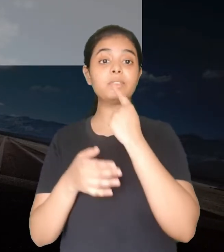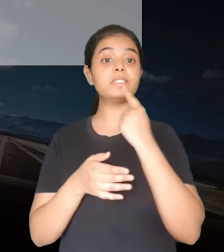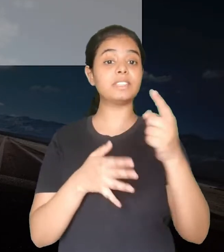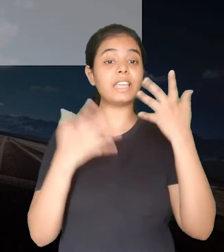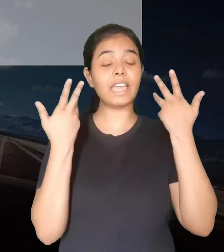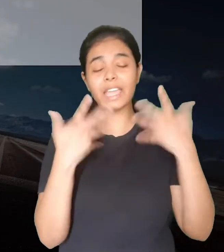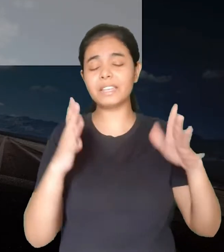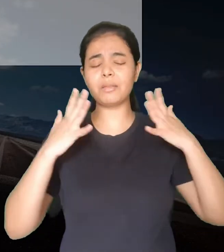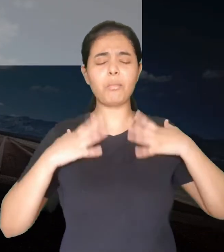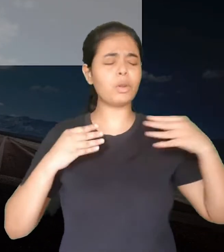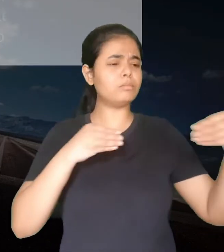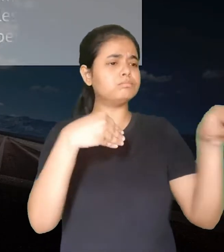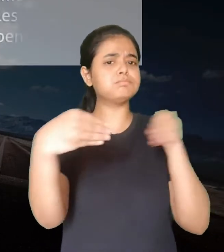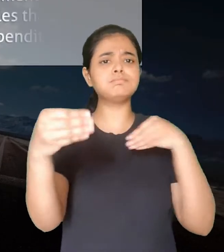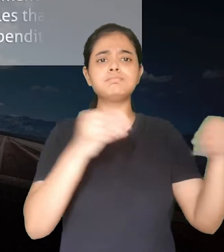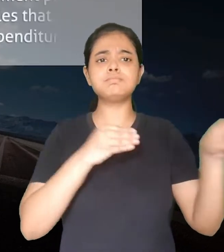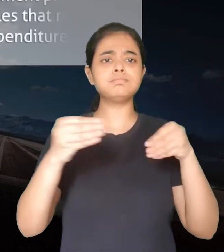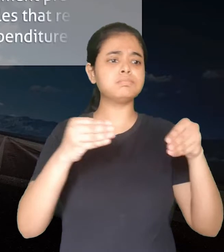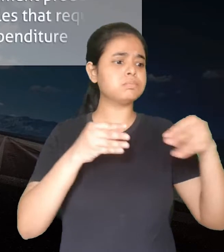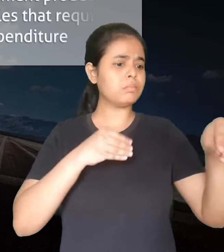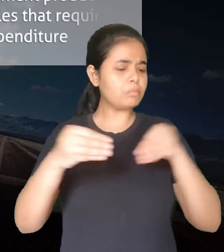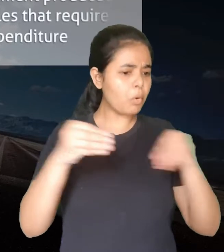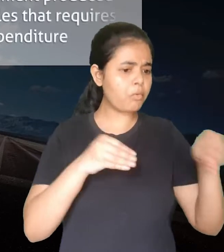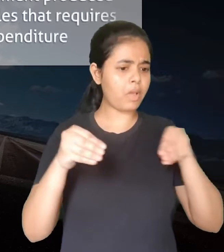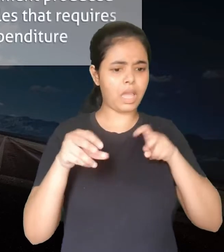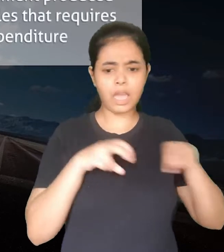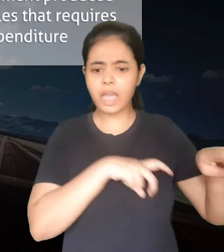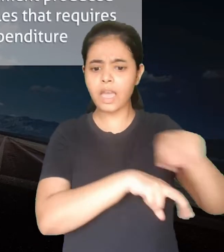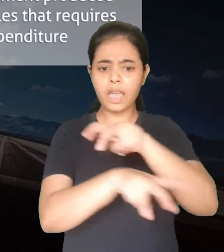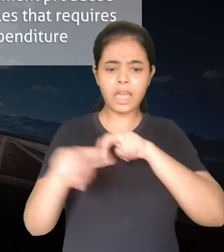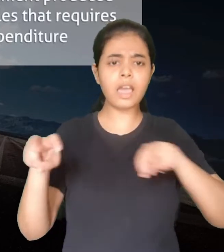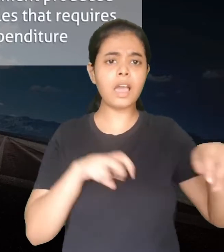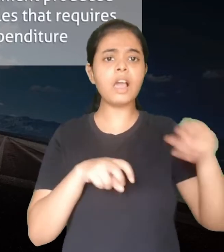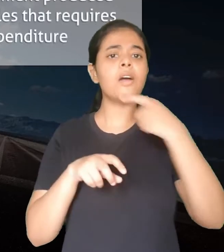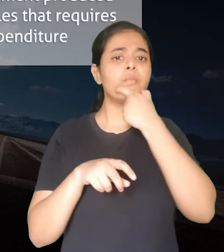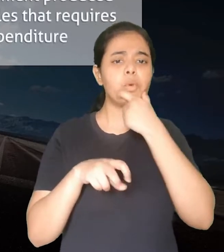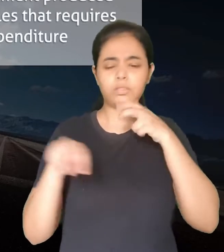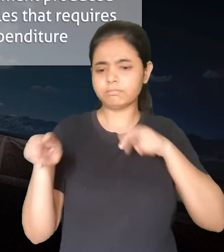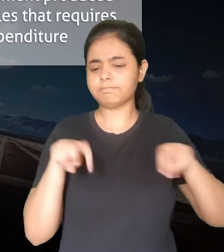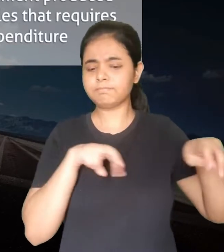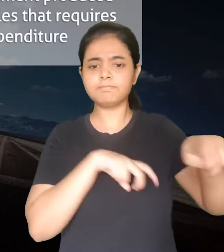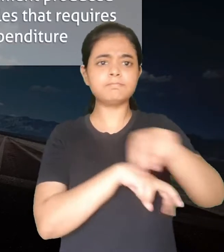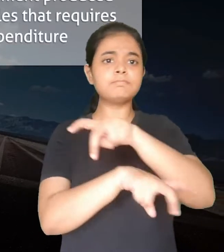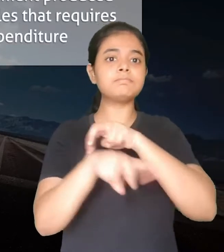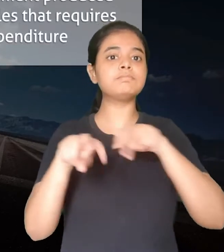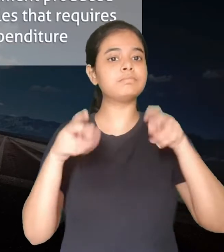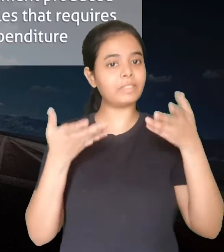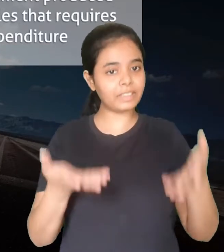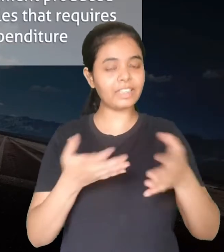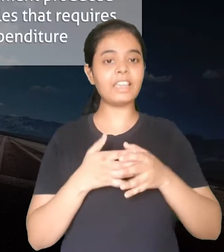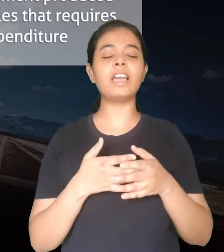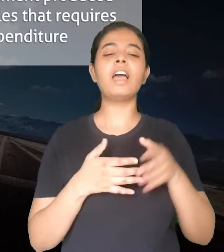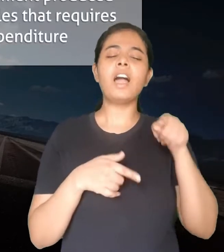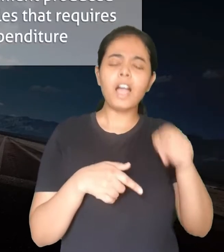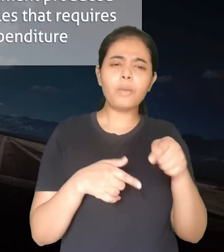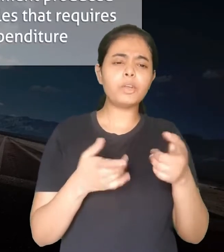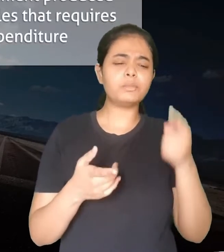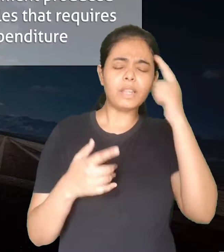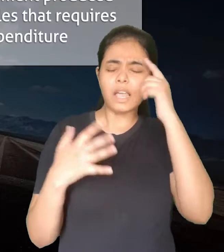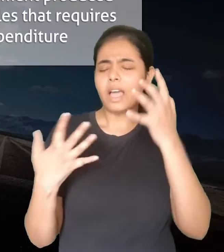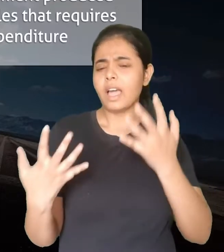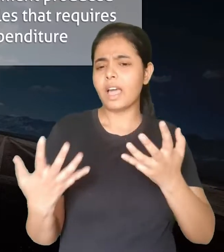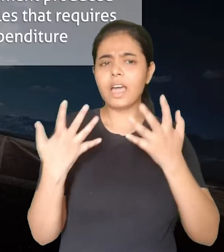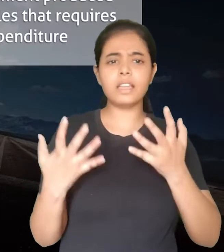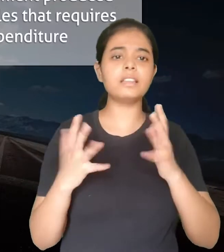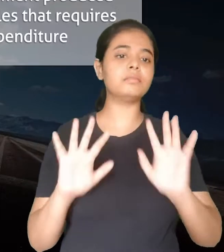is any bodily movement produced by skeletal muscles that requires energy expenditure. It can range from